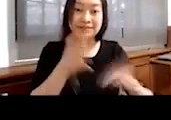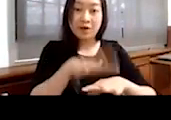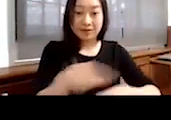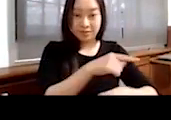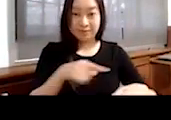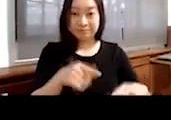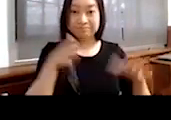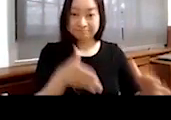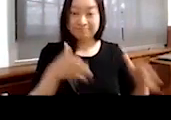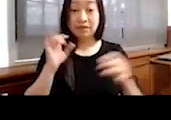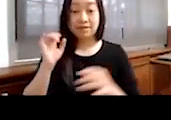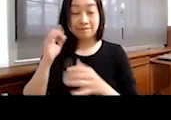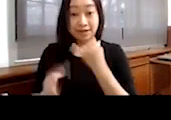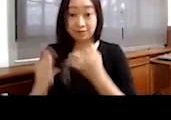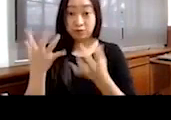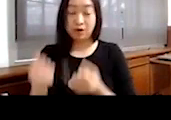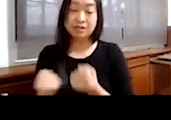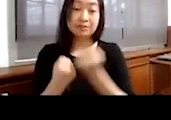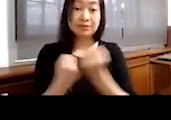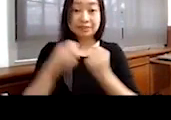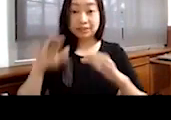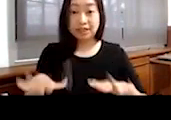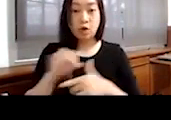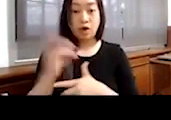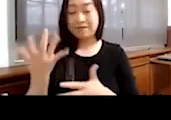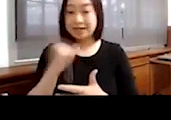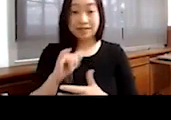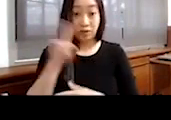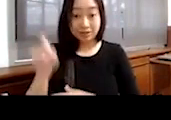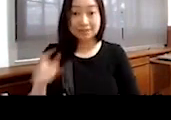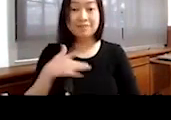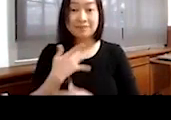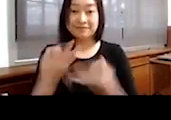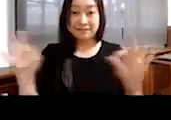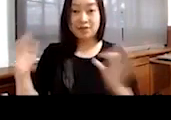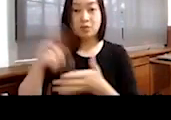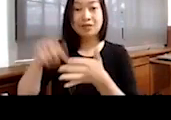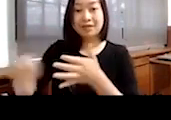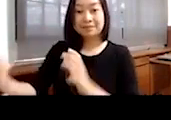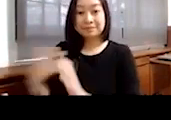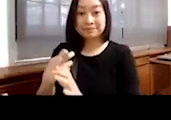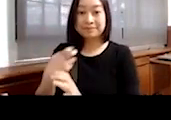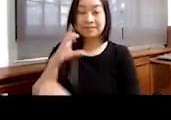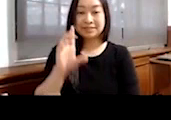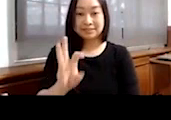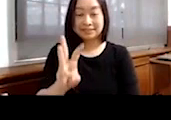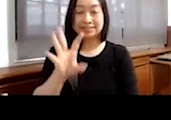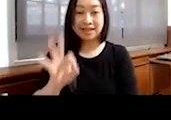Finally, if you wish to sponsor a child or have any queries, please feel free to WhatsApp us at 6922